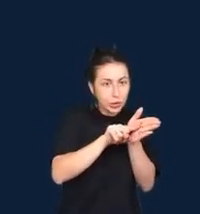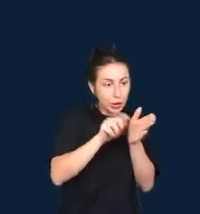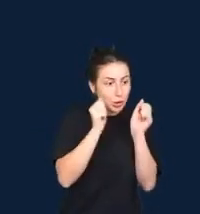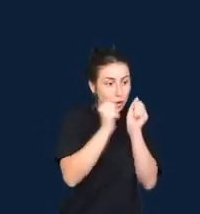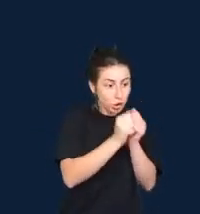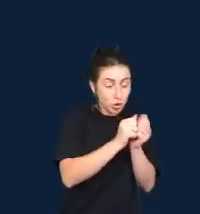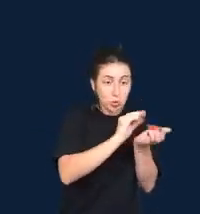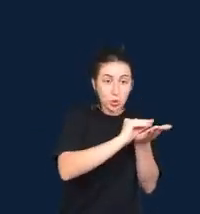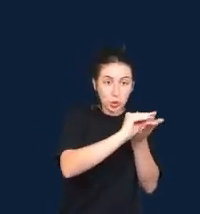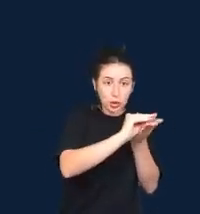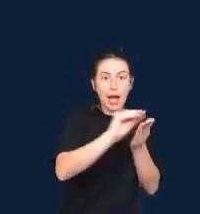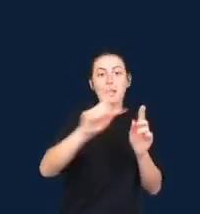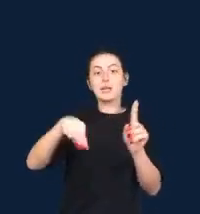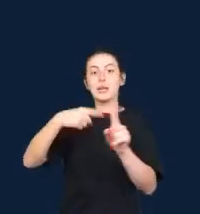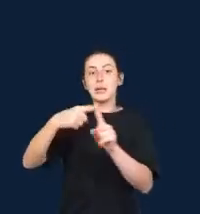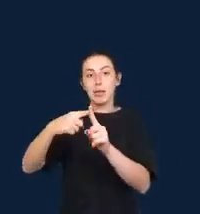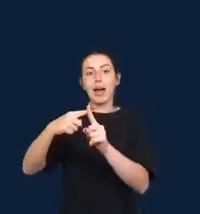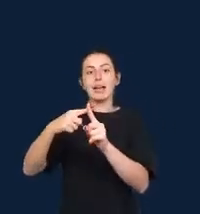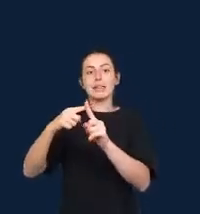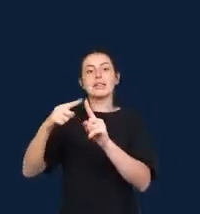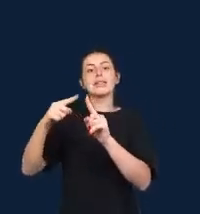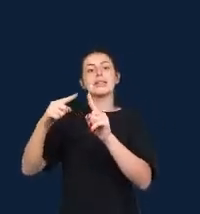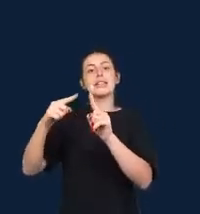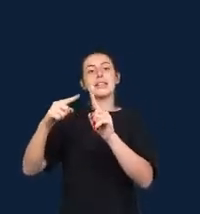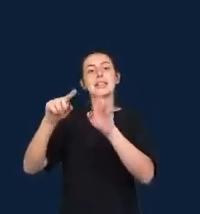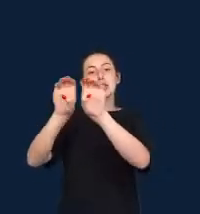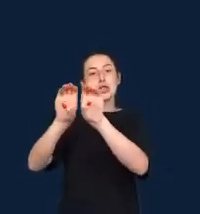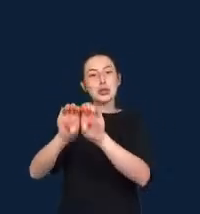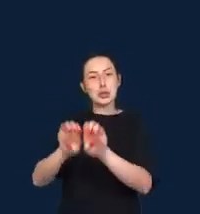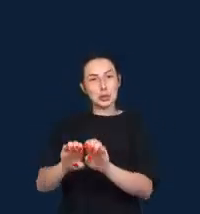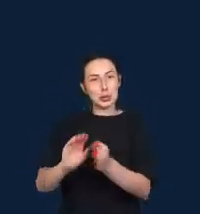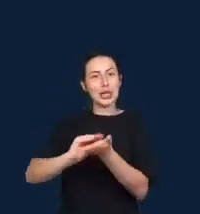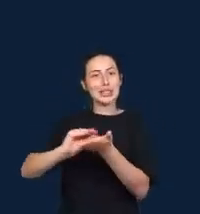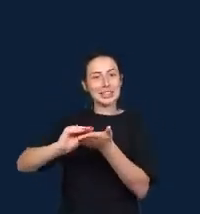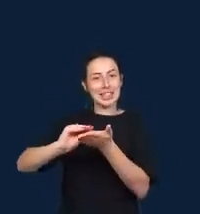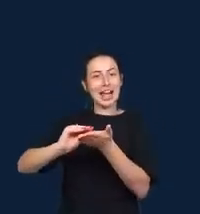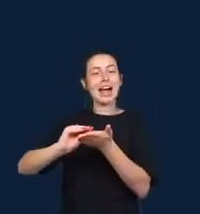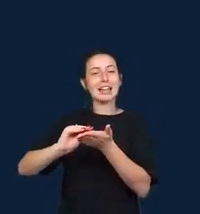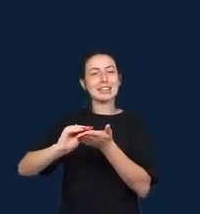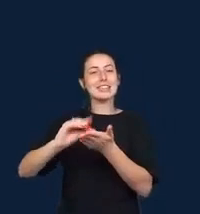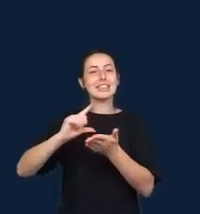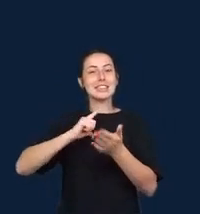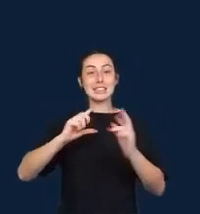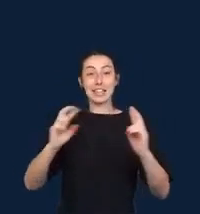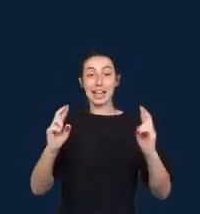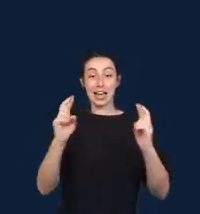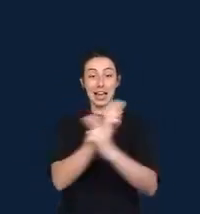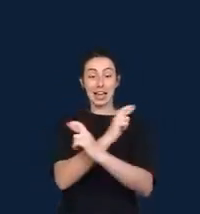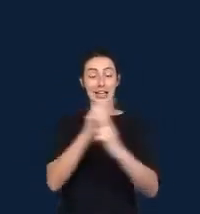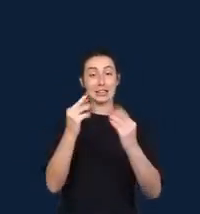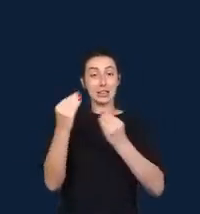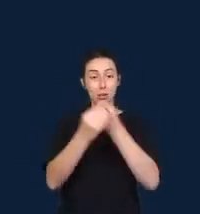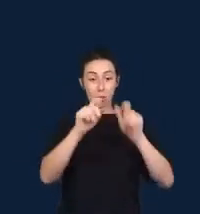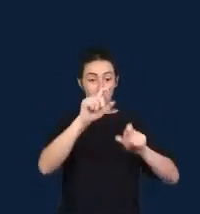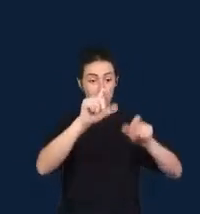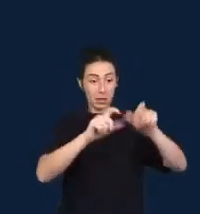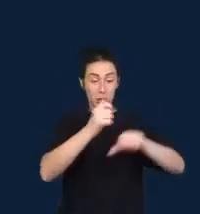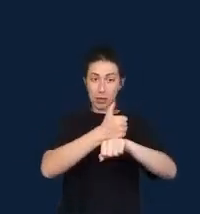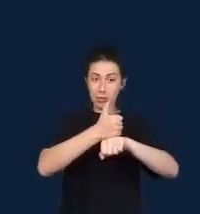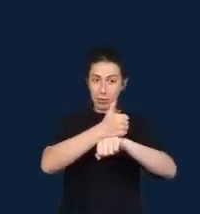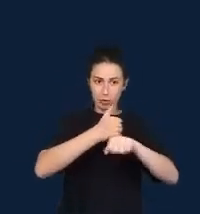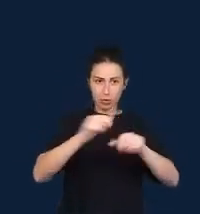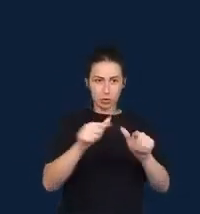also be applied to journalists own infrastructures. And that is what another chapter in the book does.